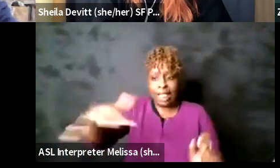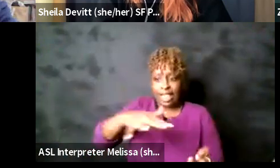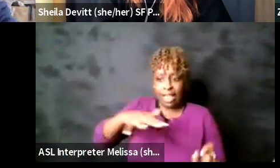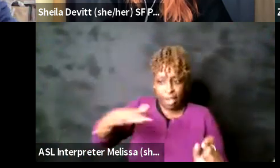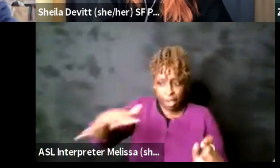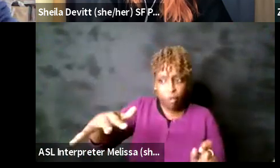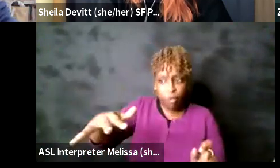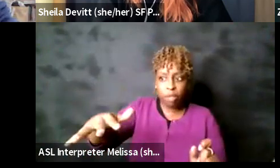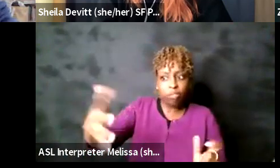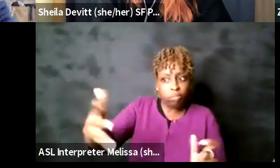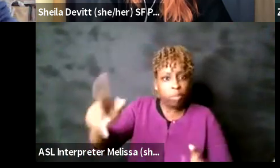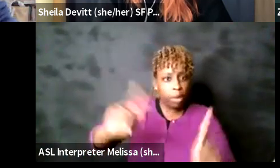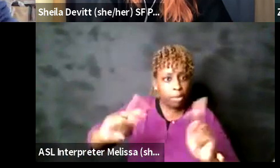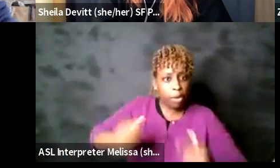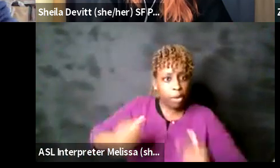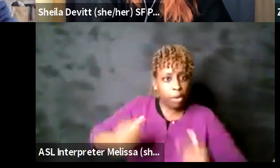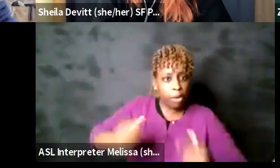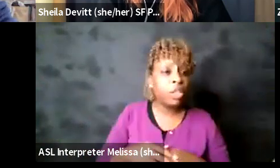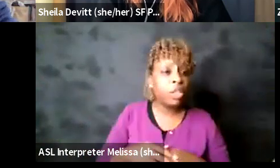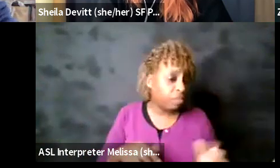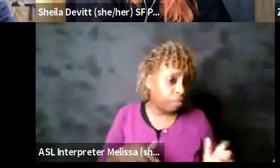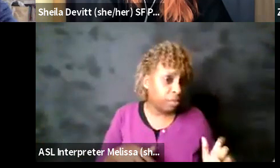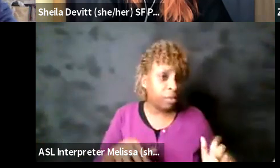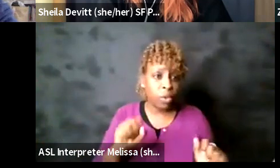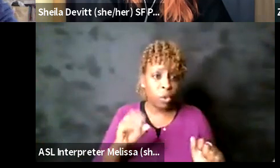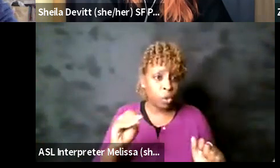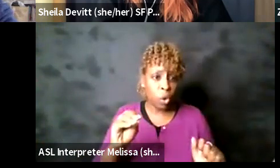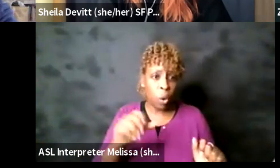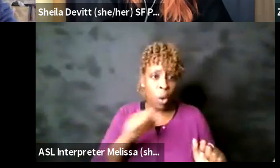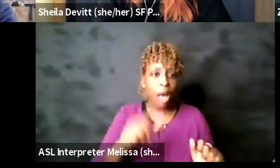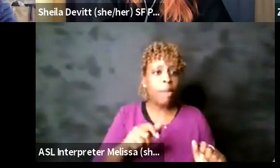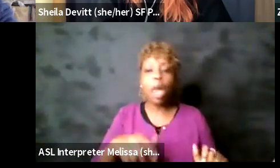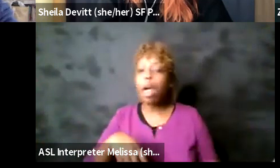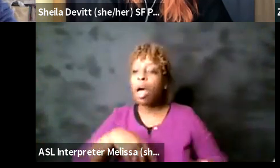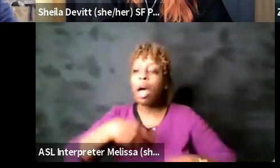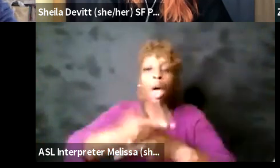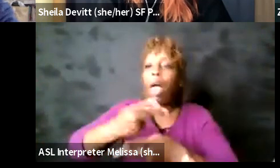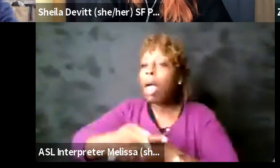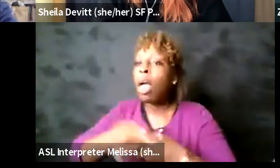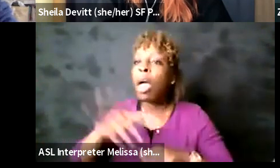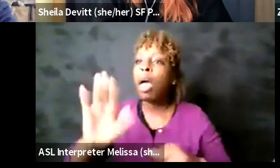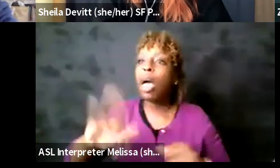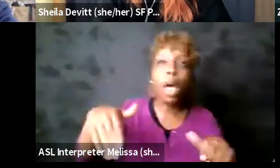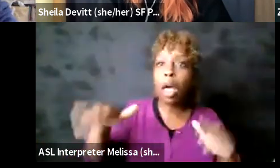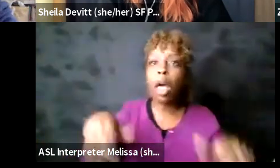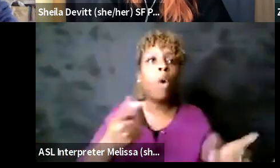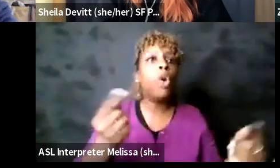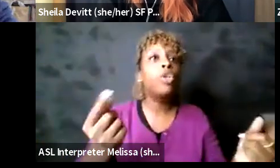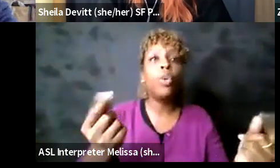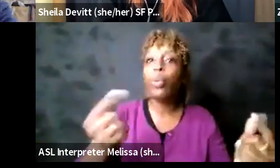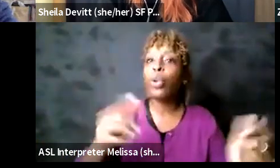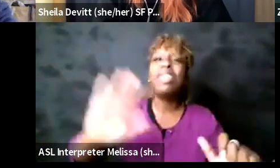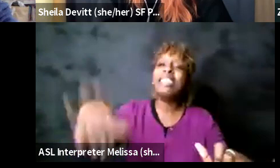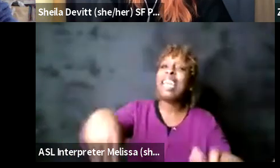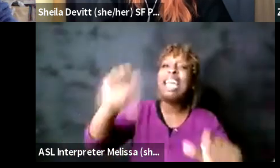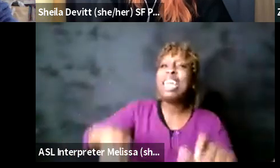um and there is no you will not find me policing people in their own homes on a Wednesday night asking them to be quiet well